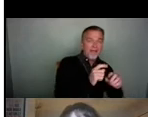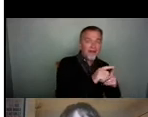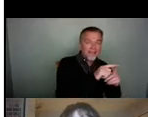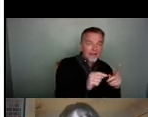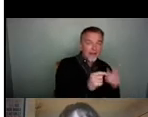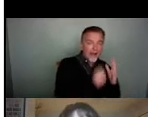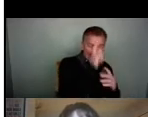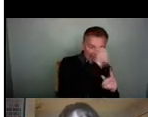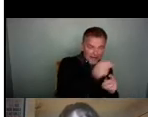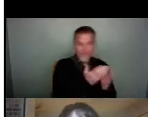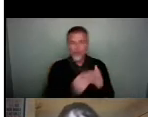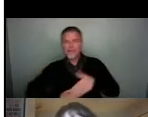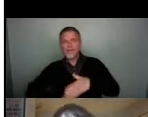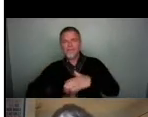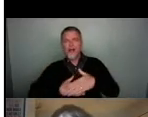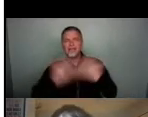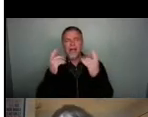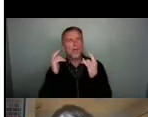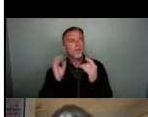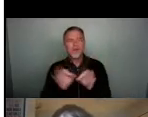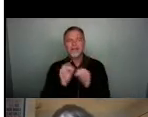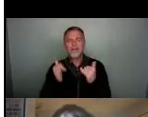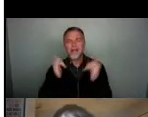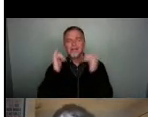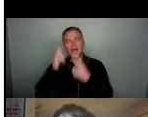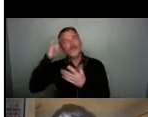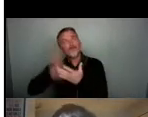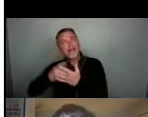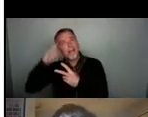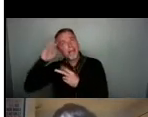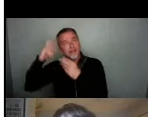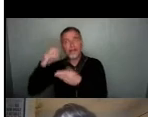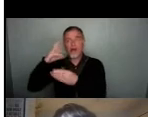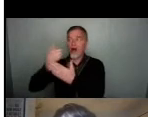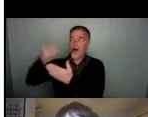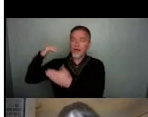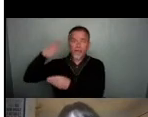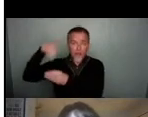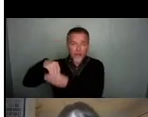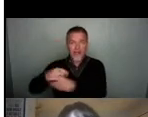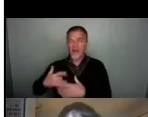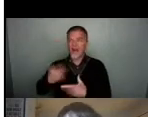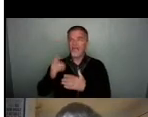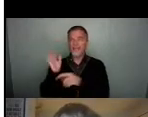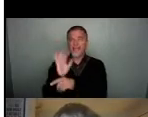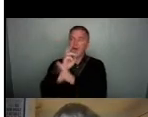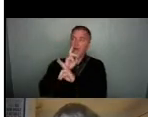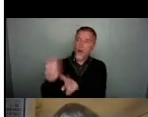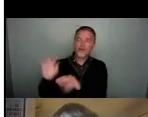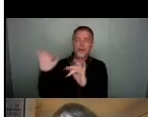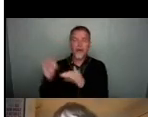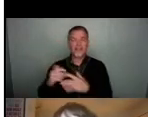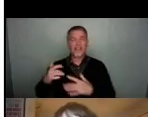through to day long music festivals, reimagined archive content to live cinema watch parties living room raves to more intimate